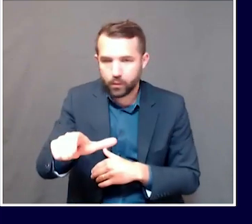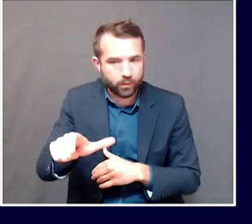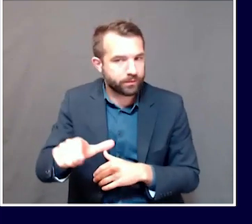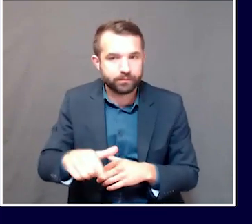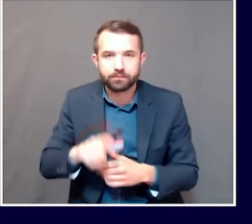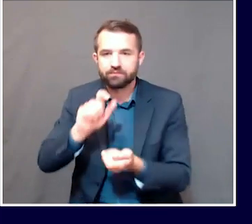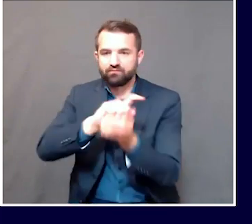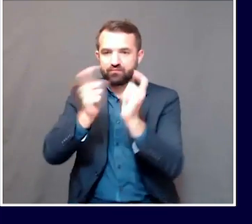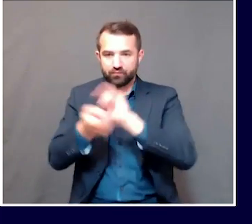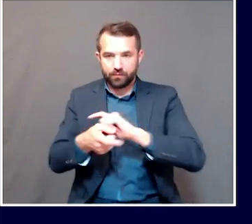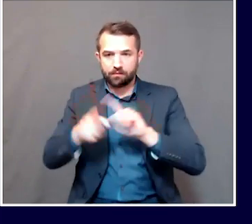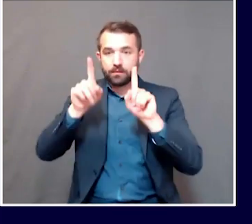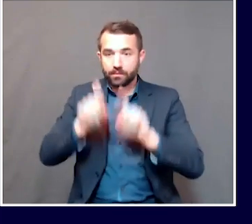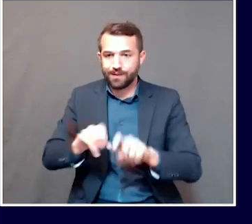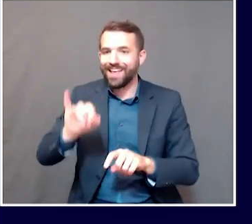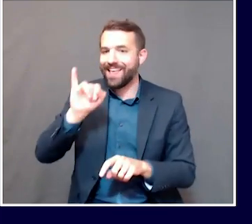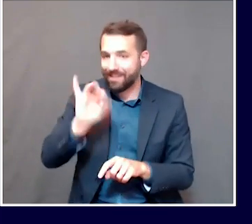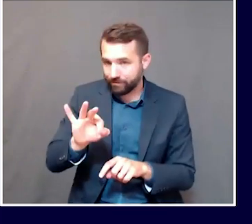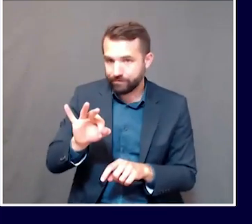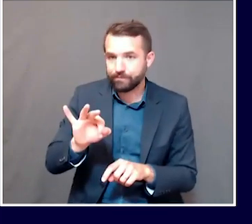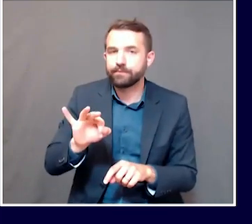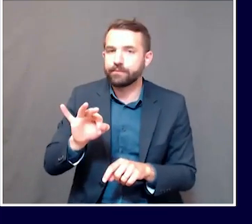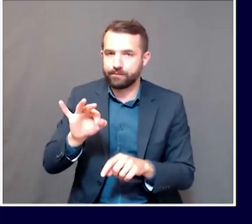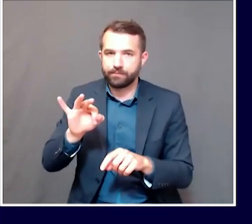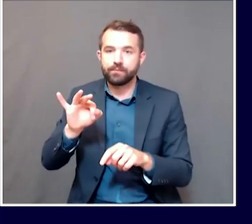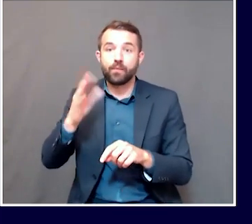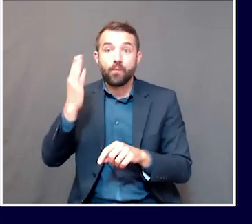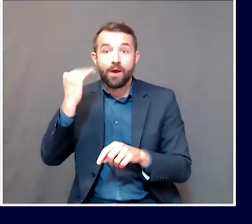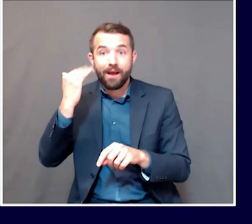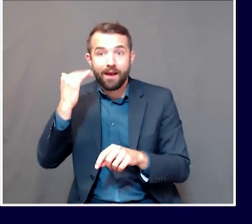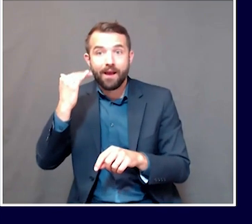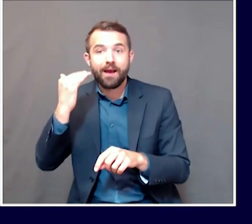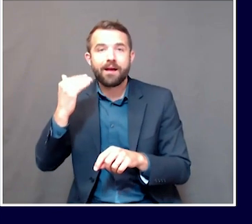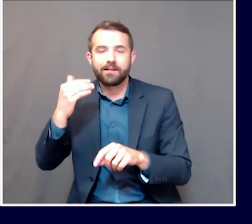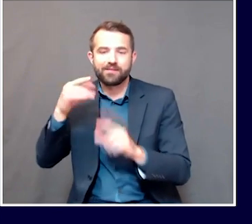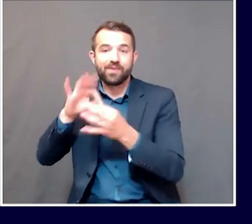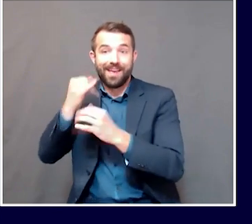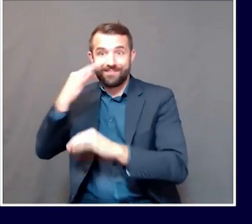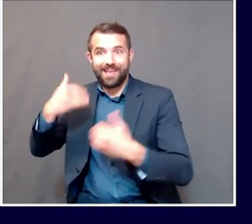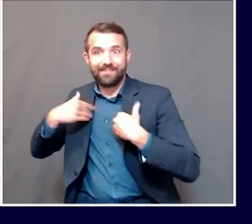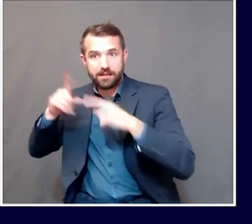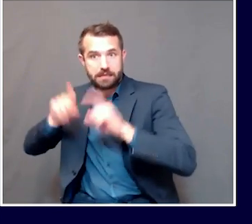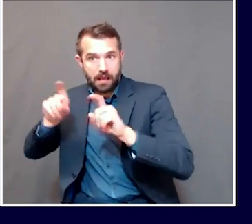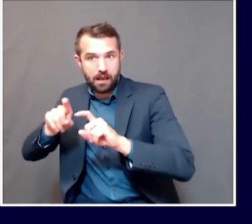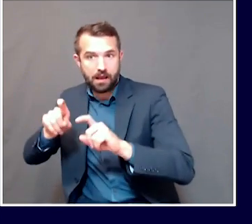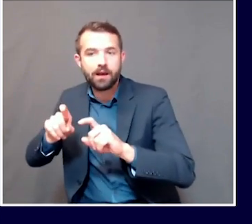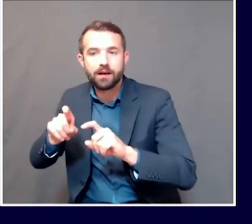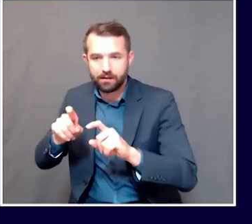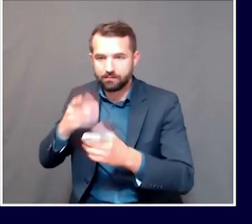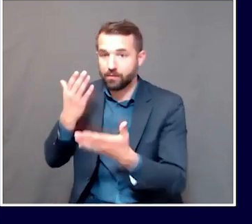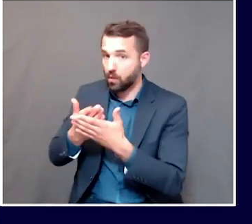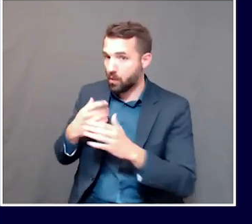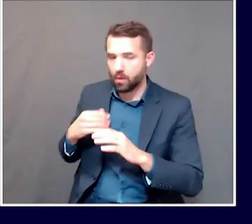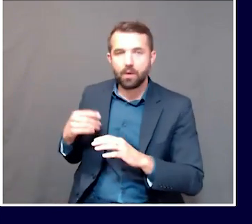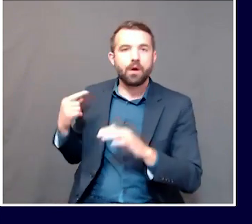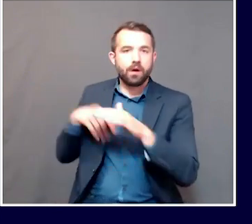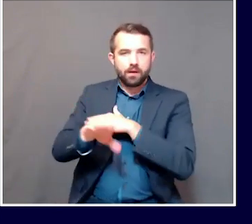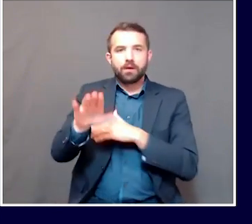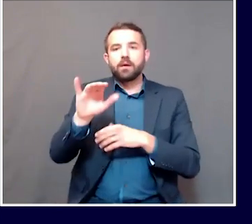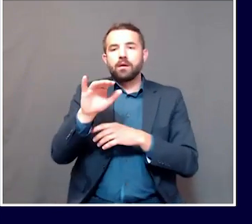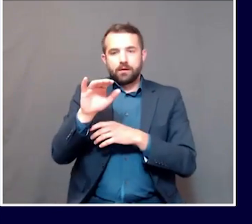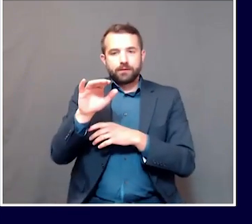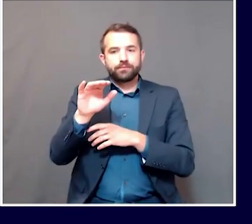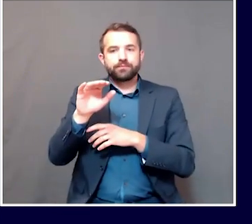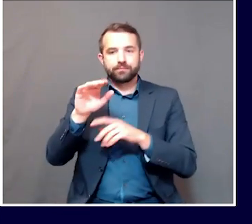eve of the influx of tourists that we generally see in June, July, and August. And I think that plan is working even